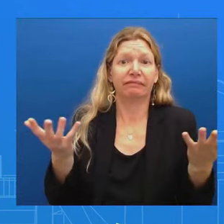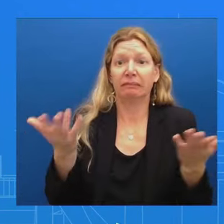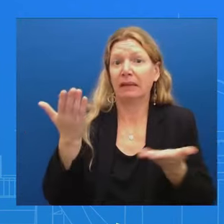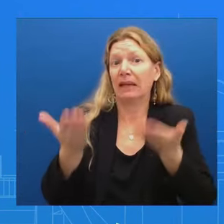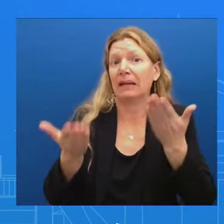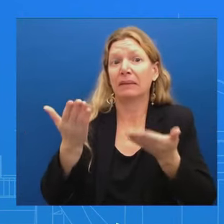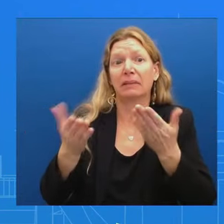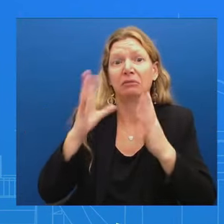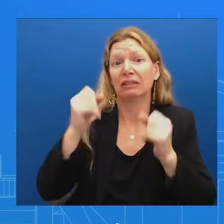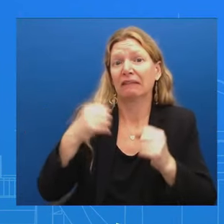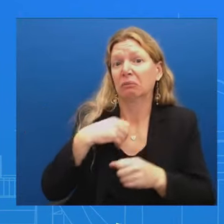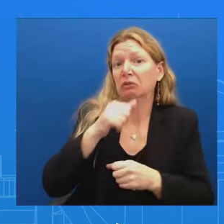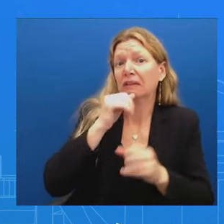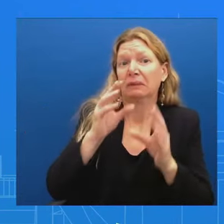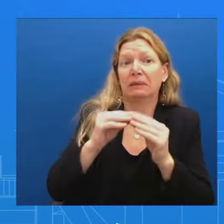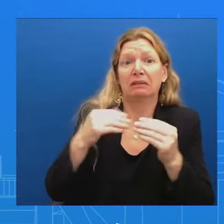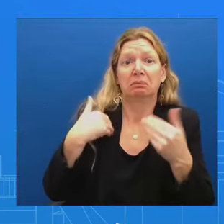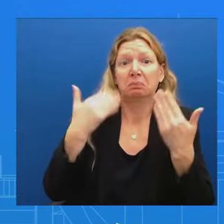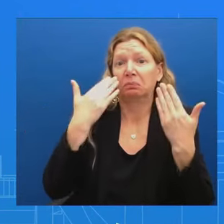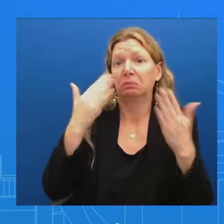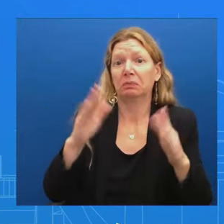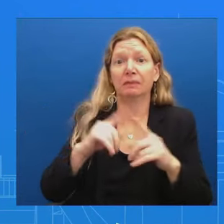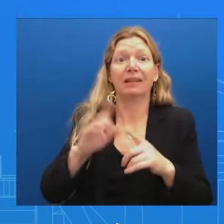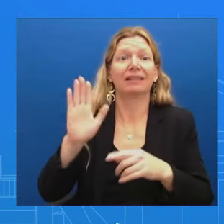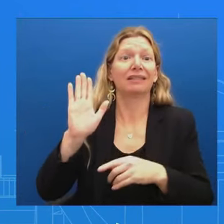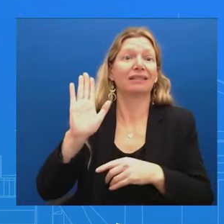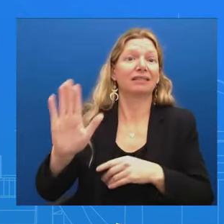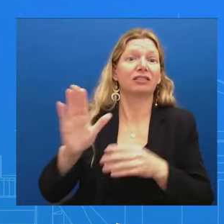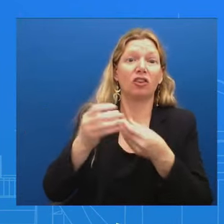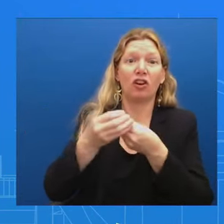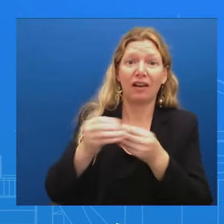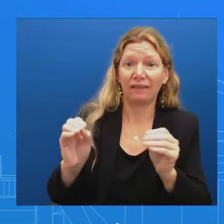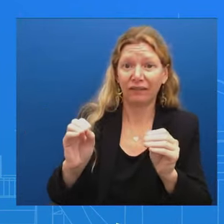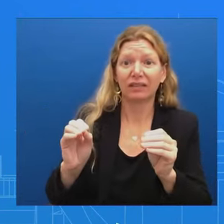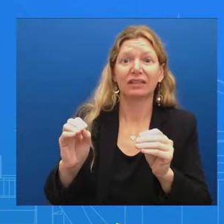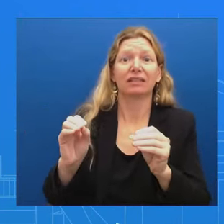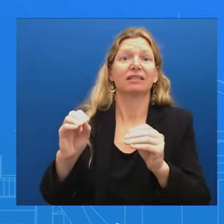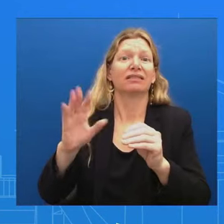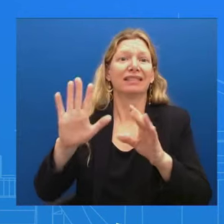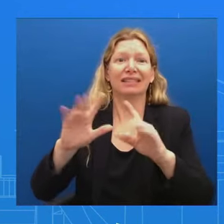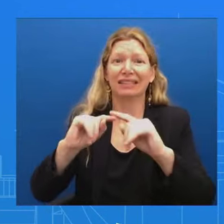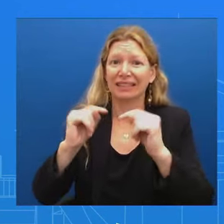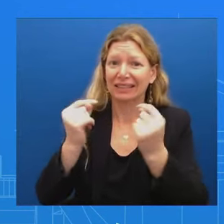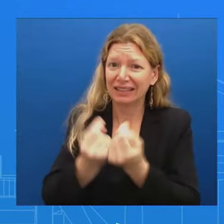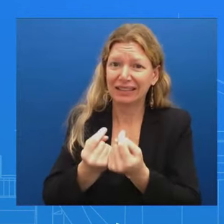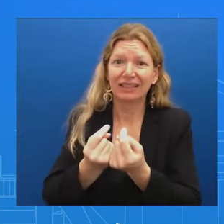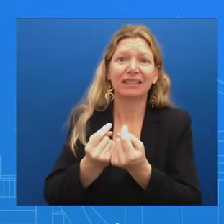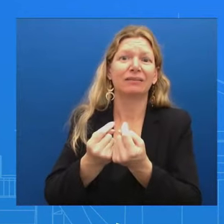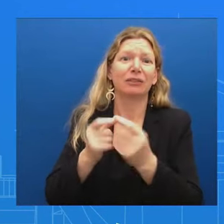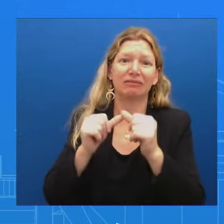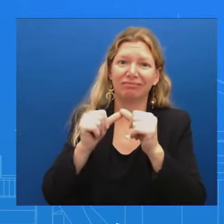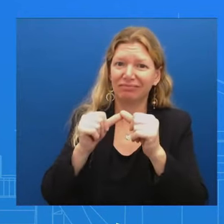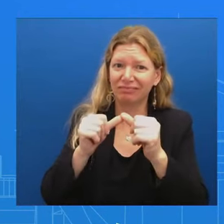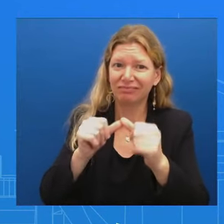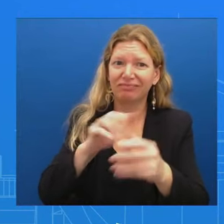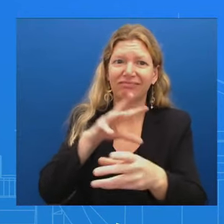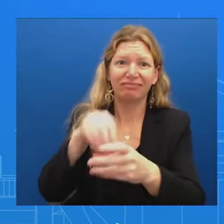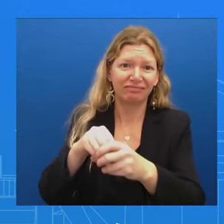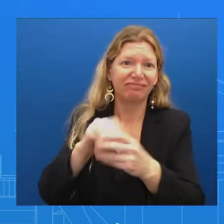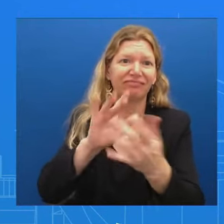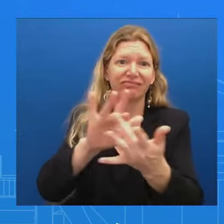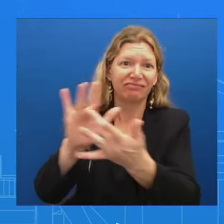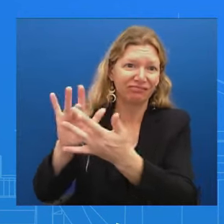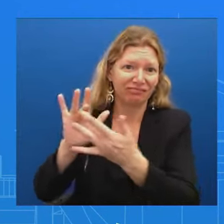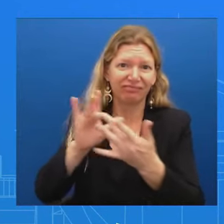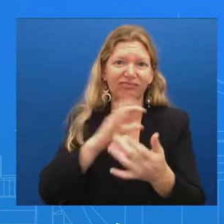and other White House officials are in regular touch With congressional leadership And keeps They also keep the President updated as well, which is important